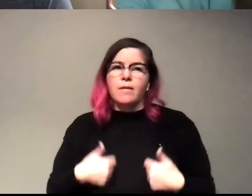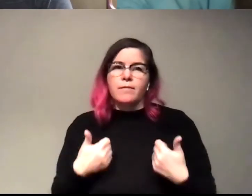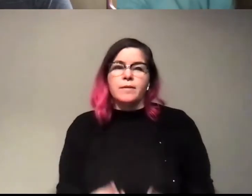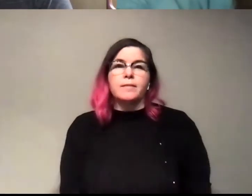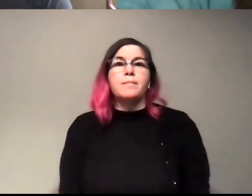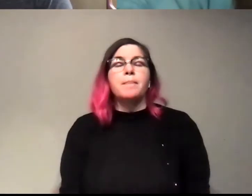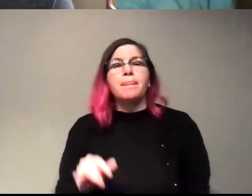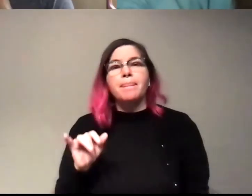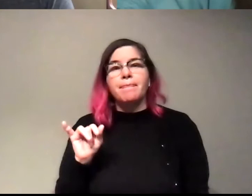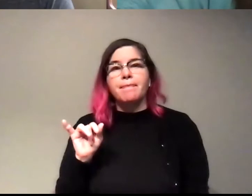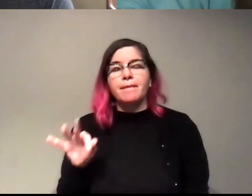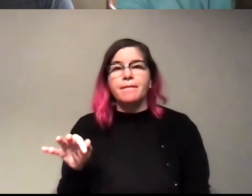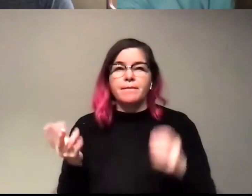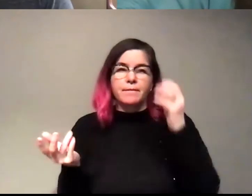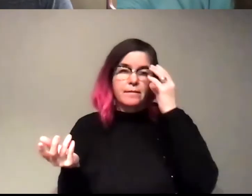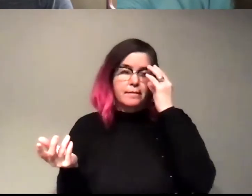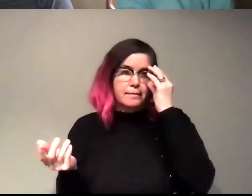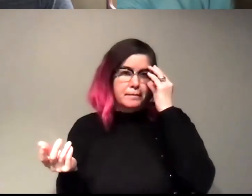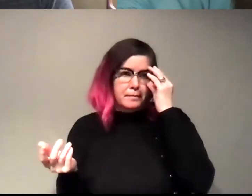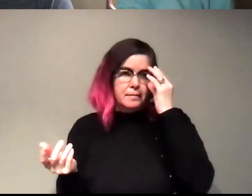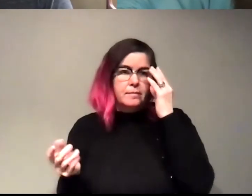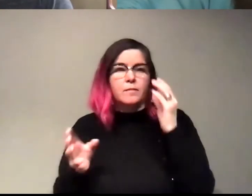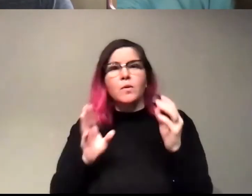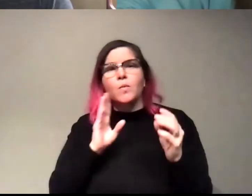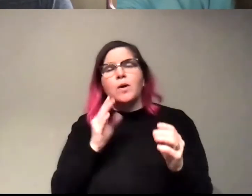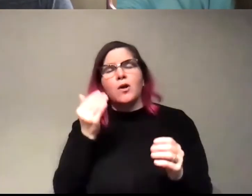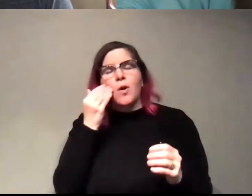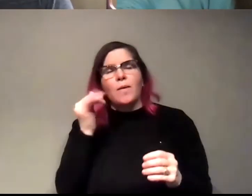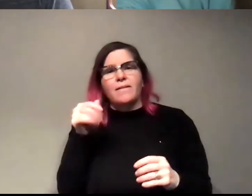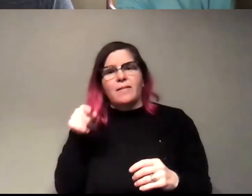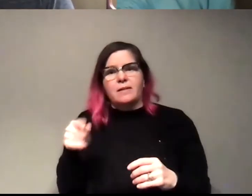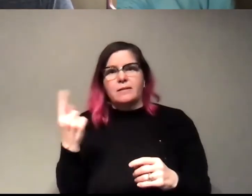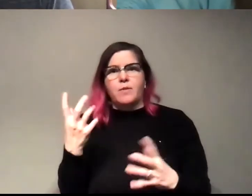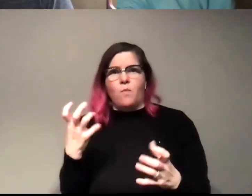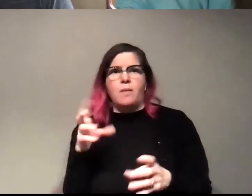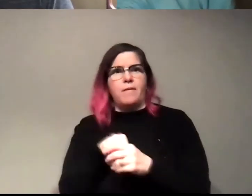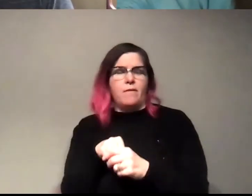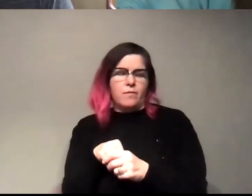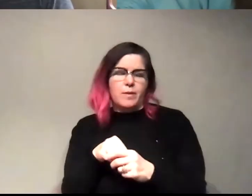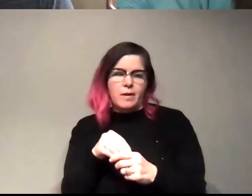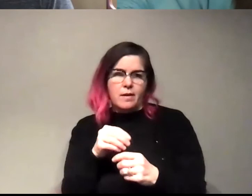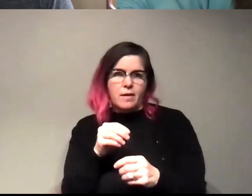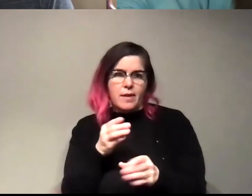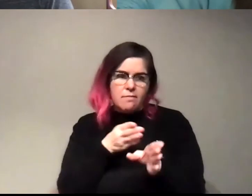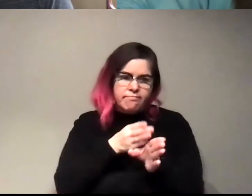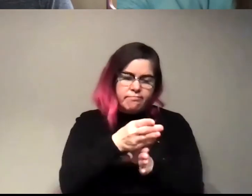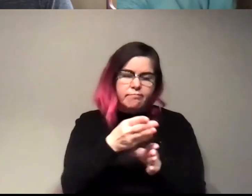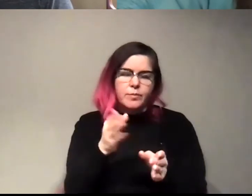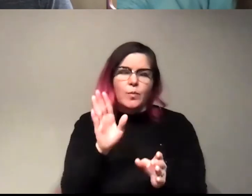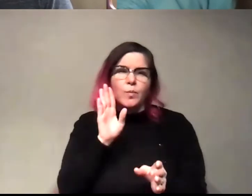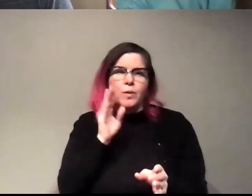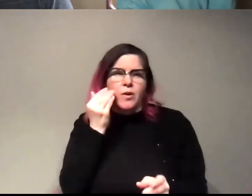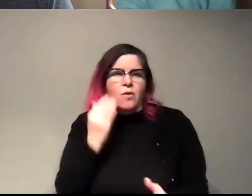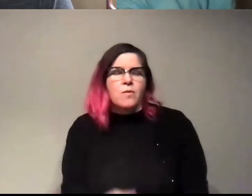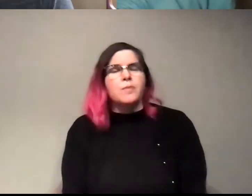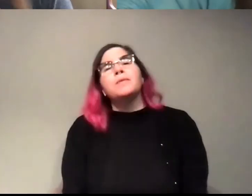you're in, I mean, I think, you know, you'll know if this is something you want to do, um, you